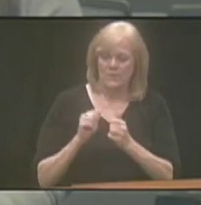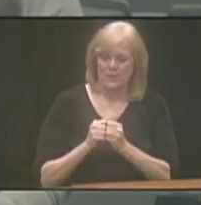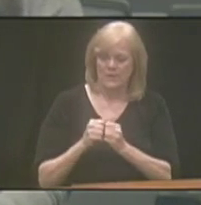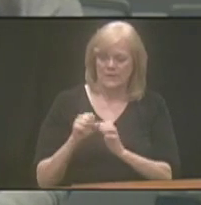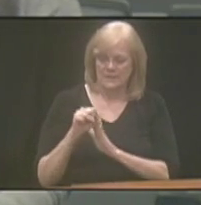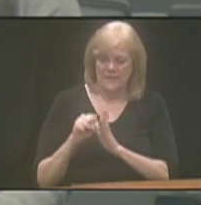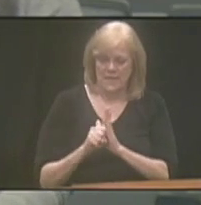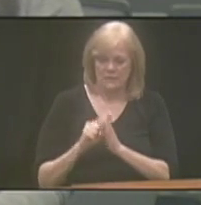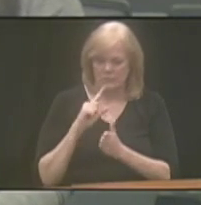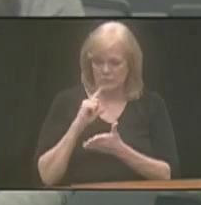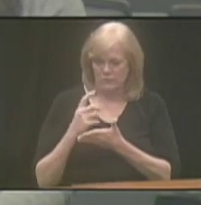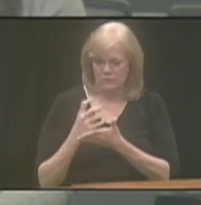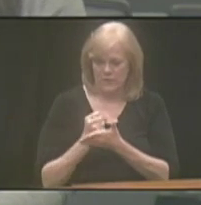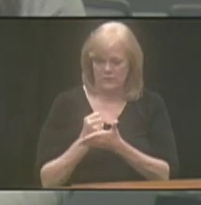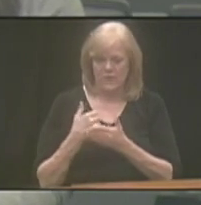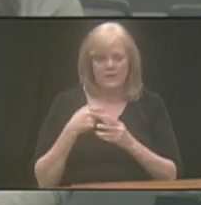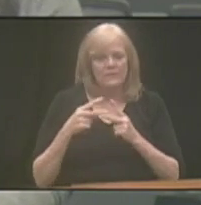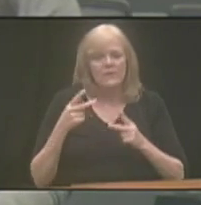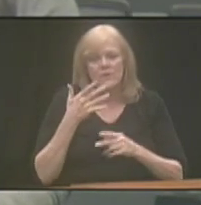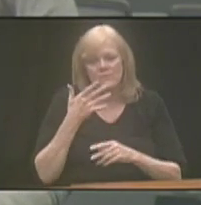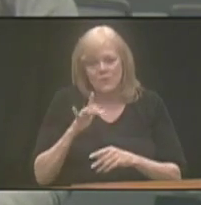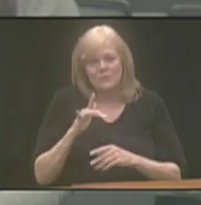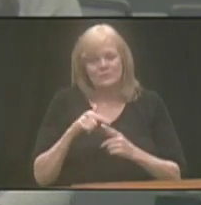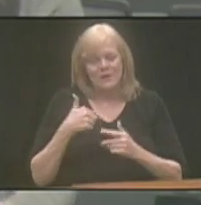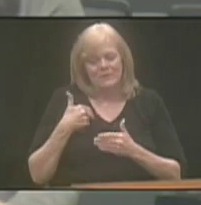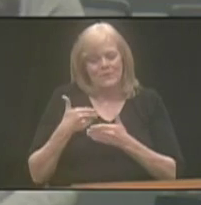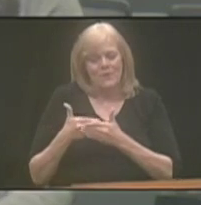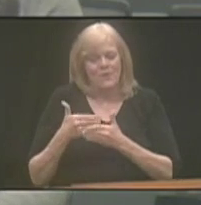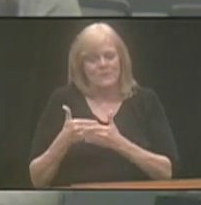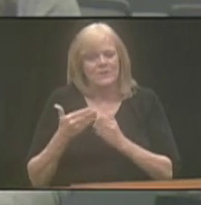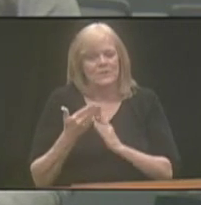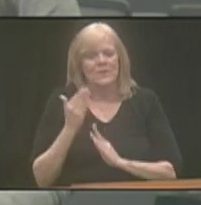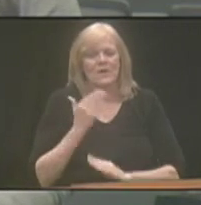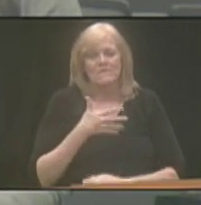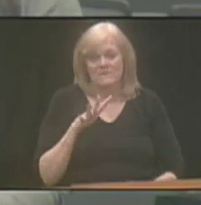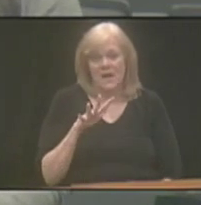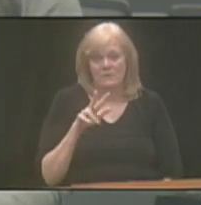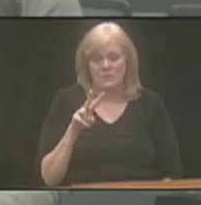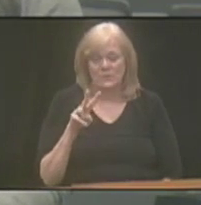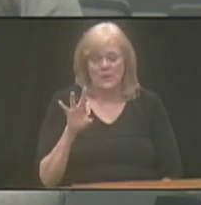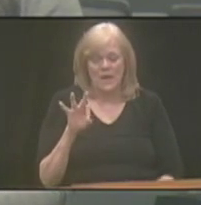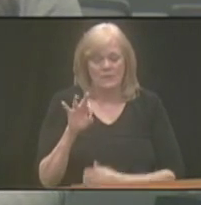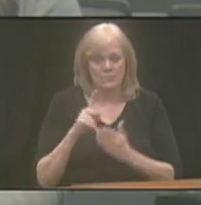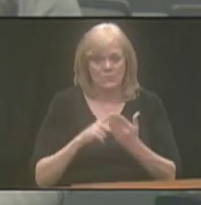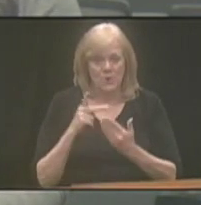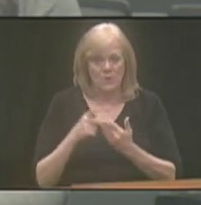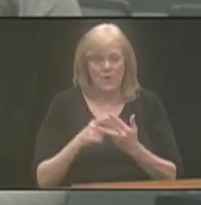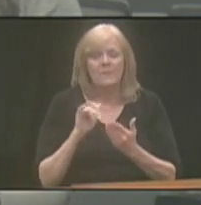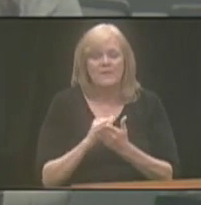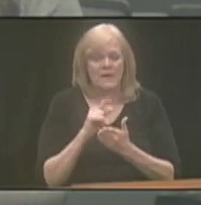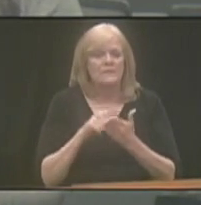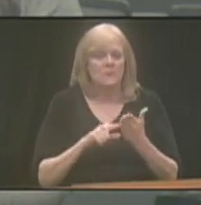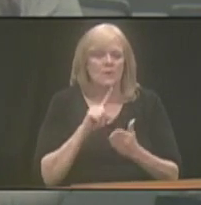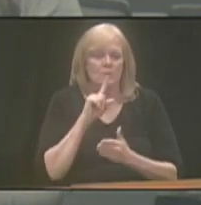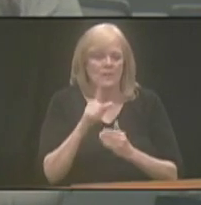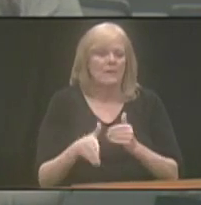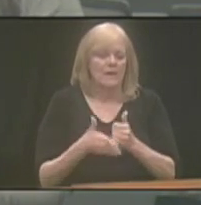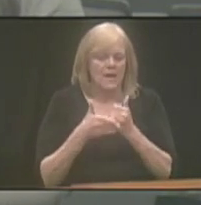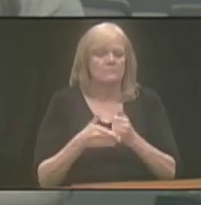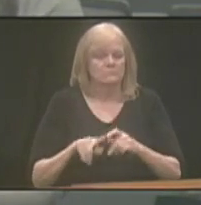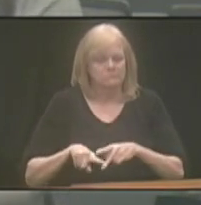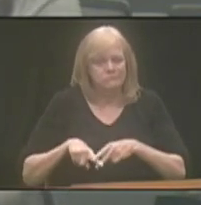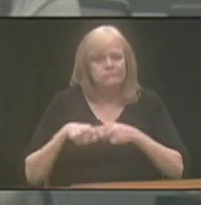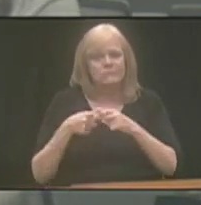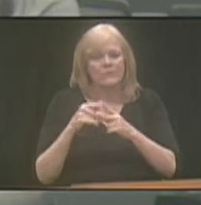Treasurer, we're fortunate enough to have a very close working relationship through our 529 program, and that's what really helped forge